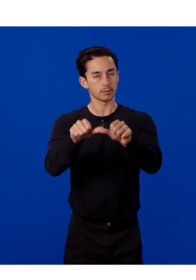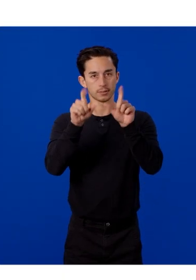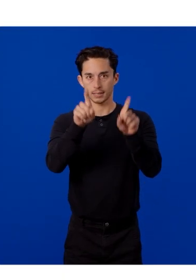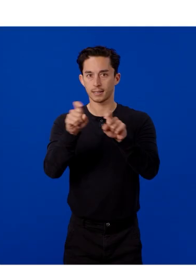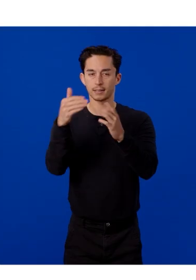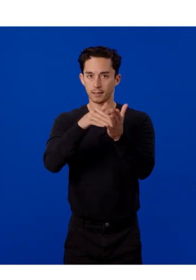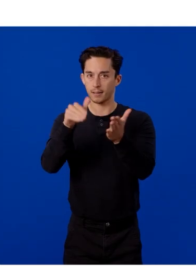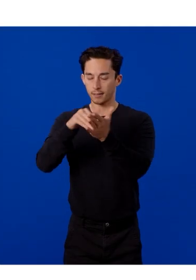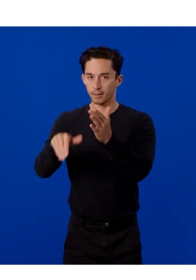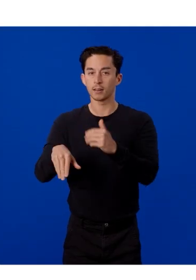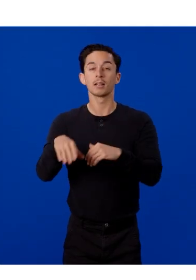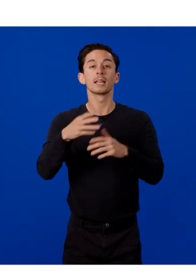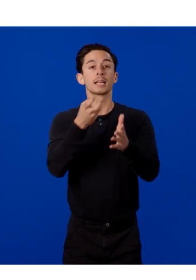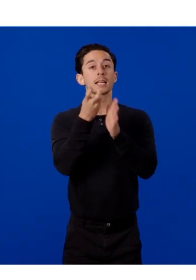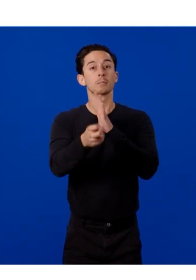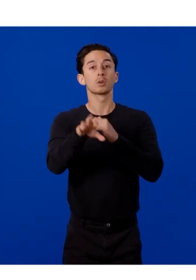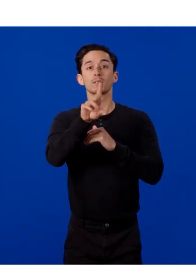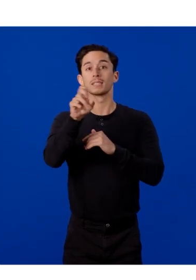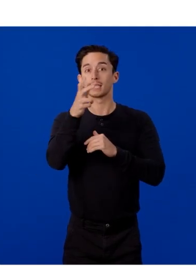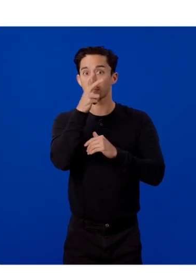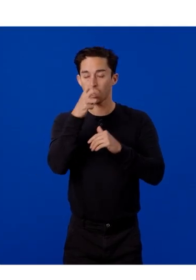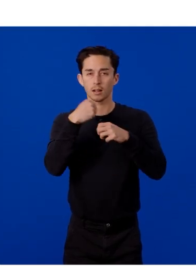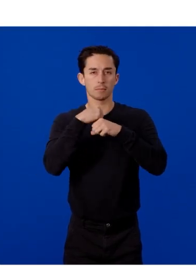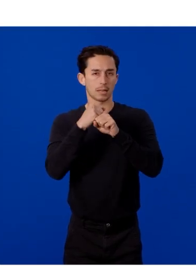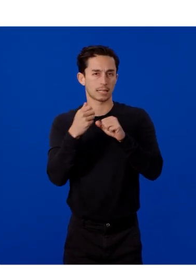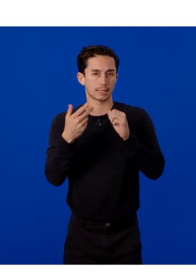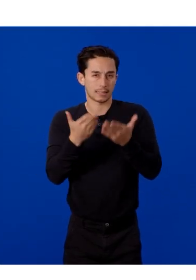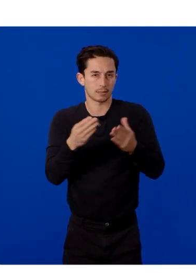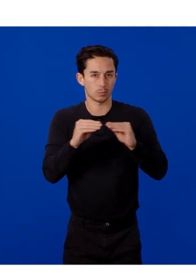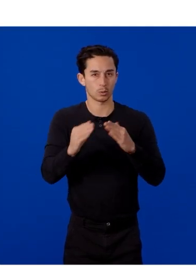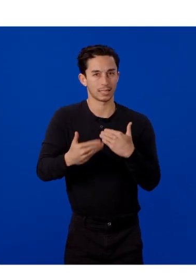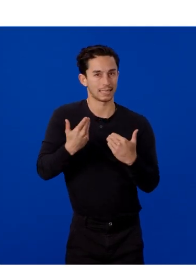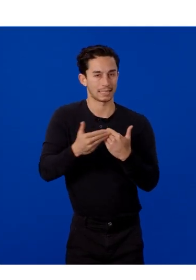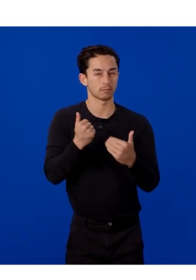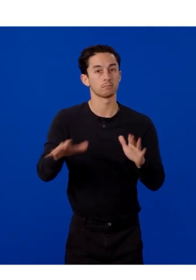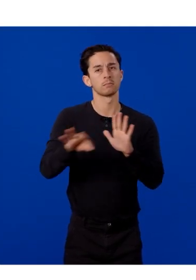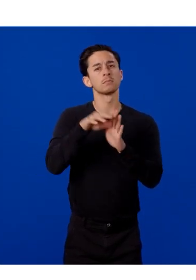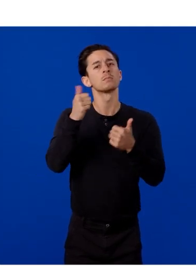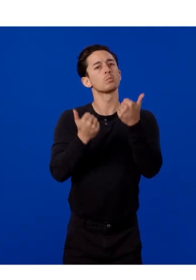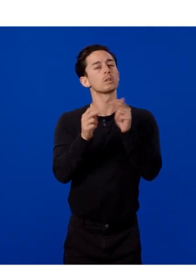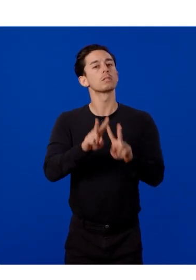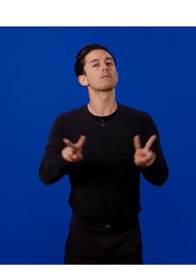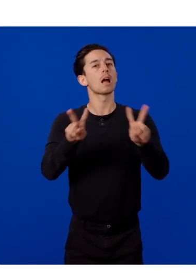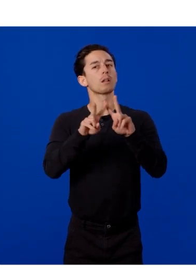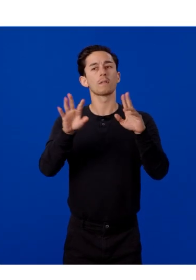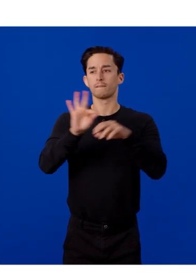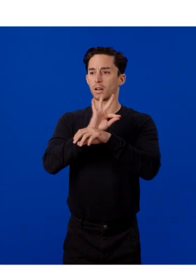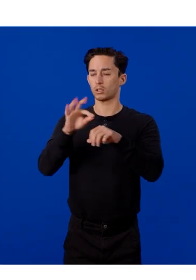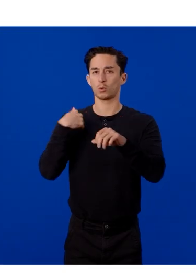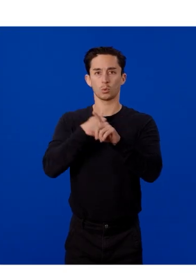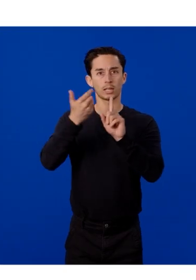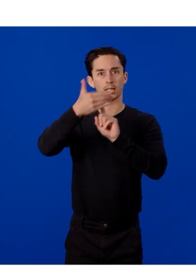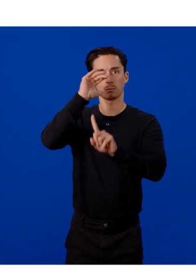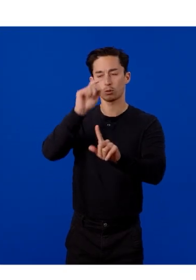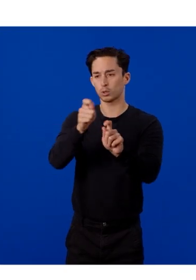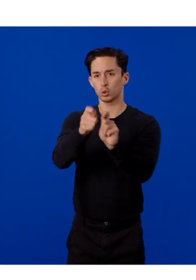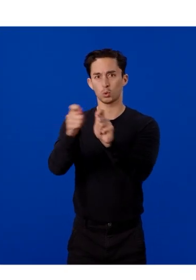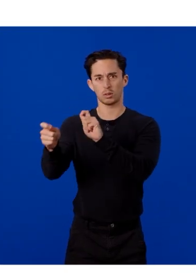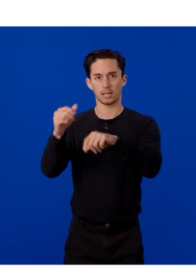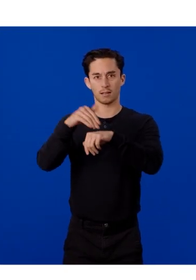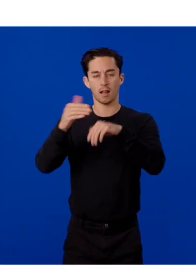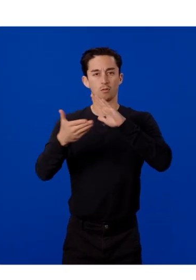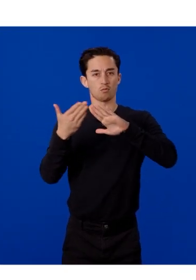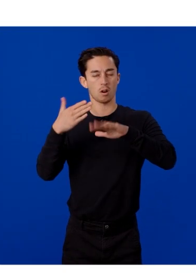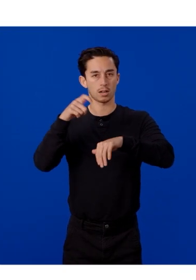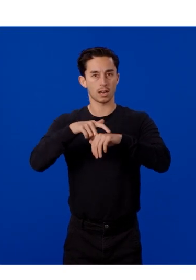The Immersive Debugger makes this easy. It allows us to choose which values or functions to expose and tweak them at runtime with a